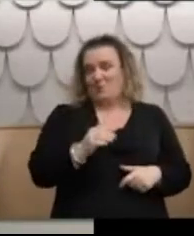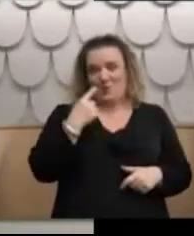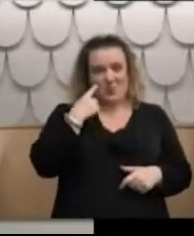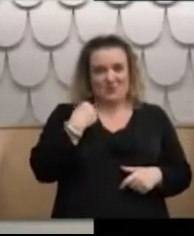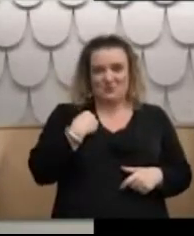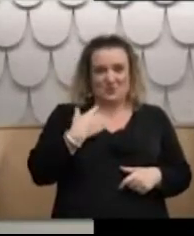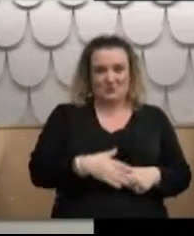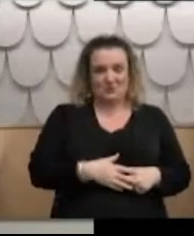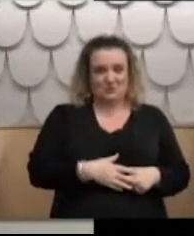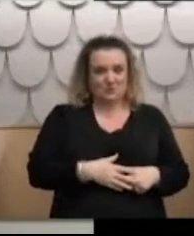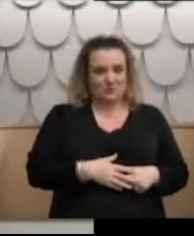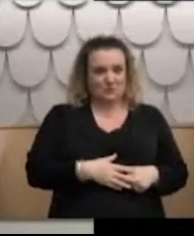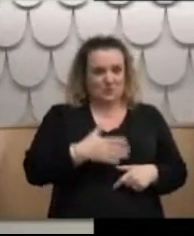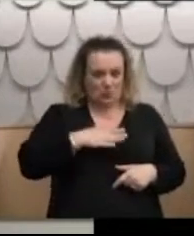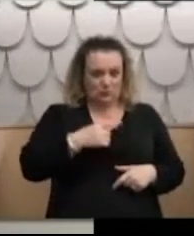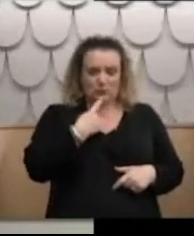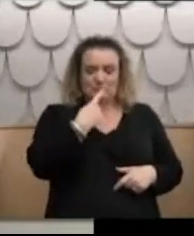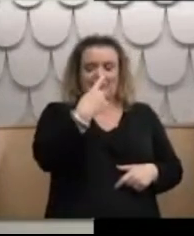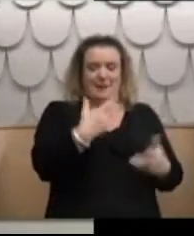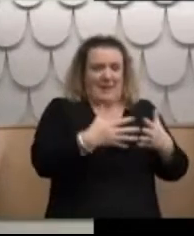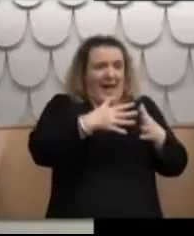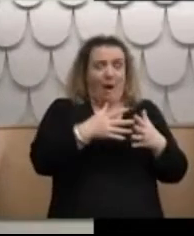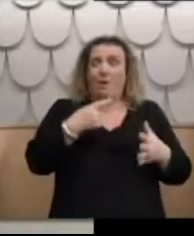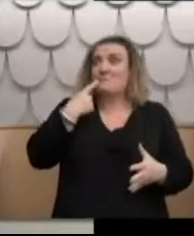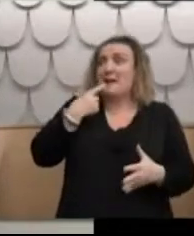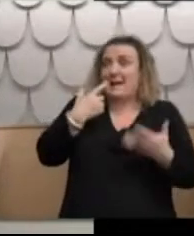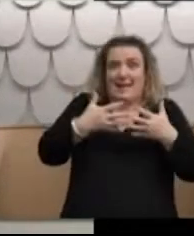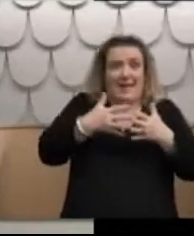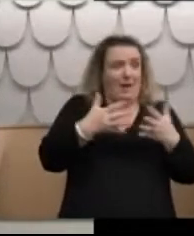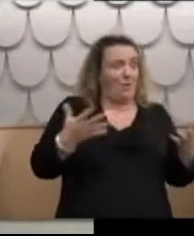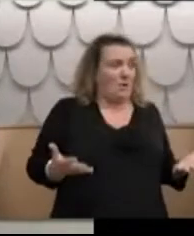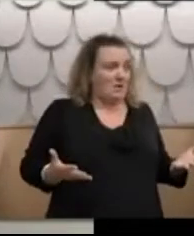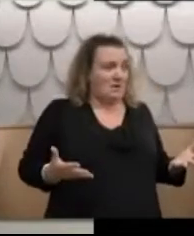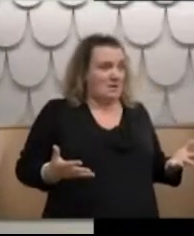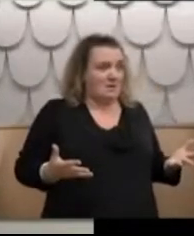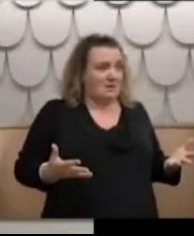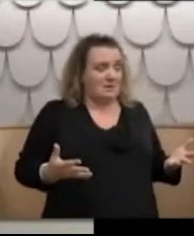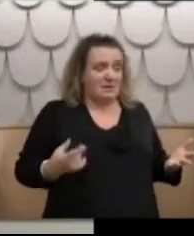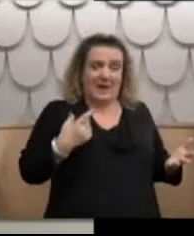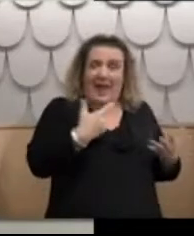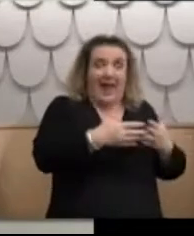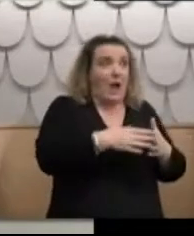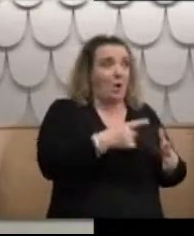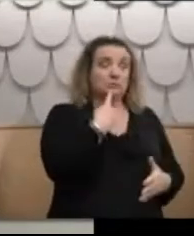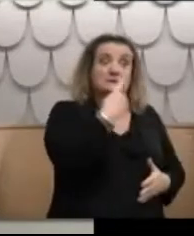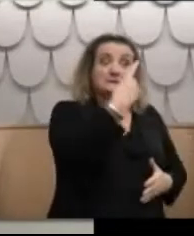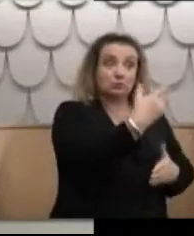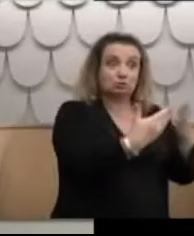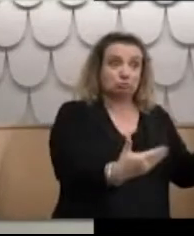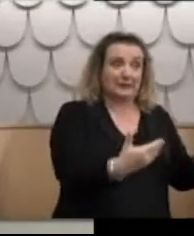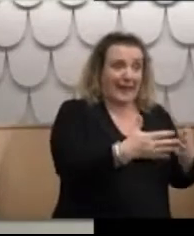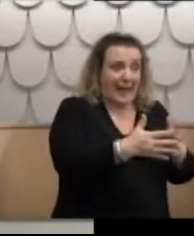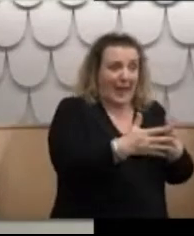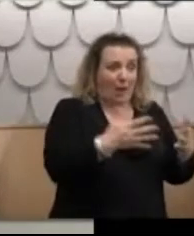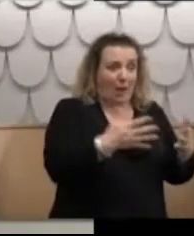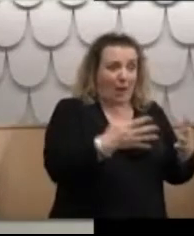Even if I wanted to, how was I supposed to make a complaint? How was I going to tell them? As far